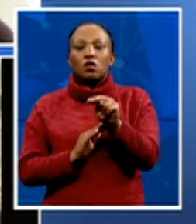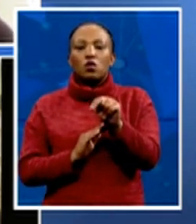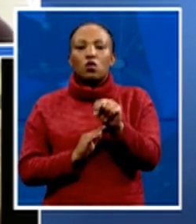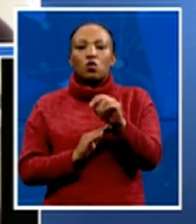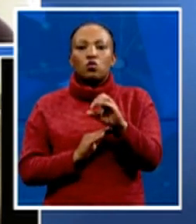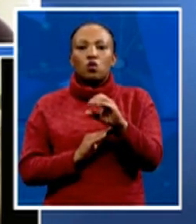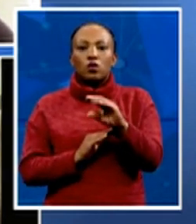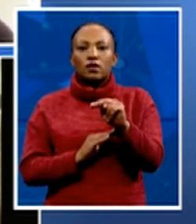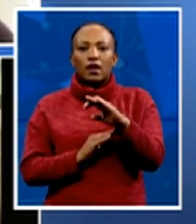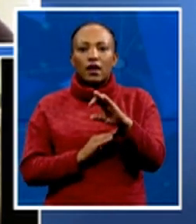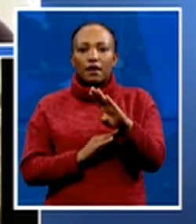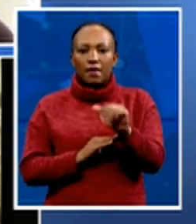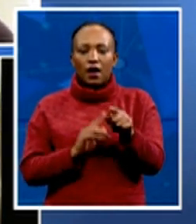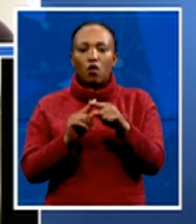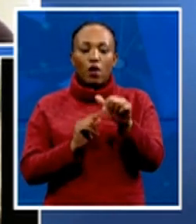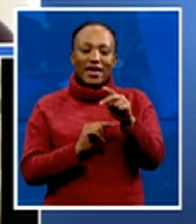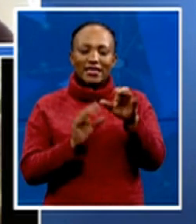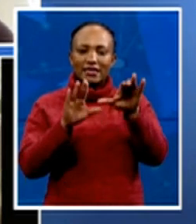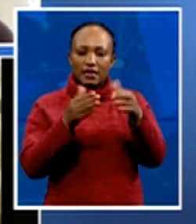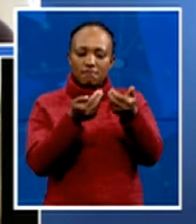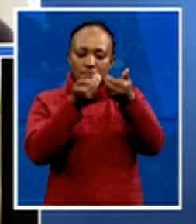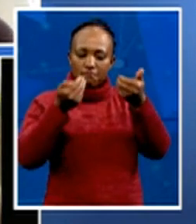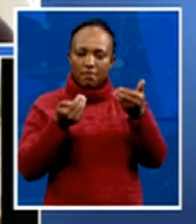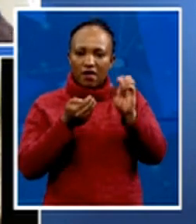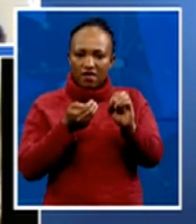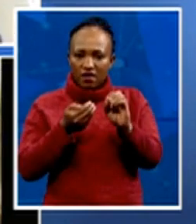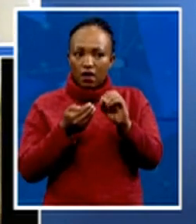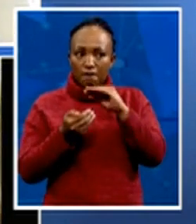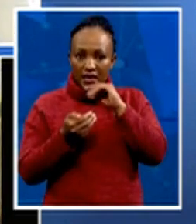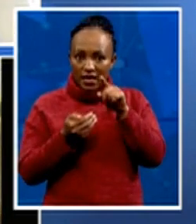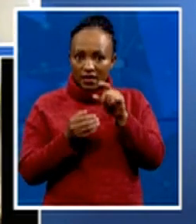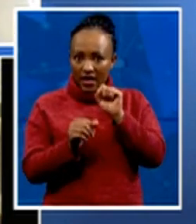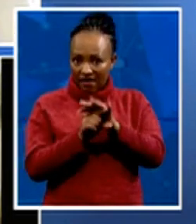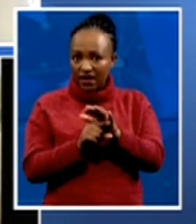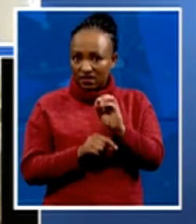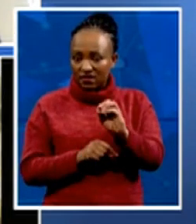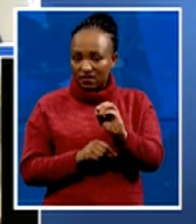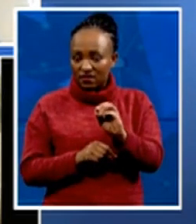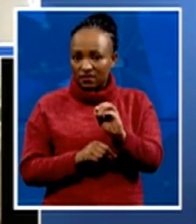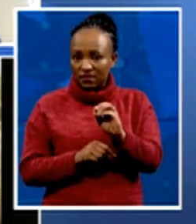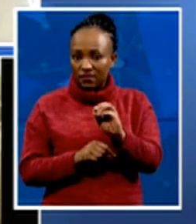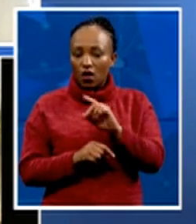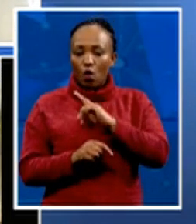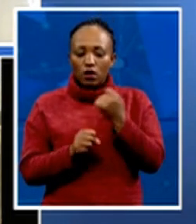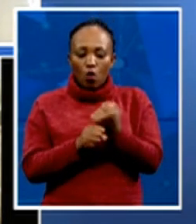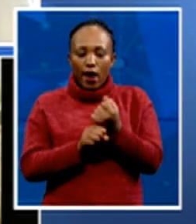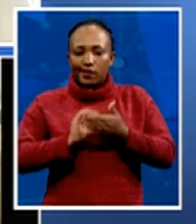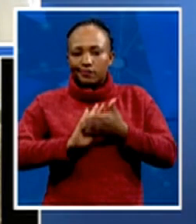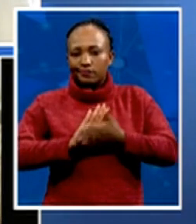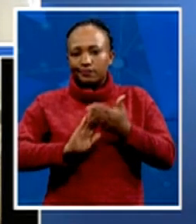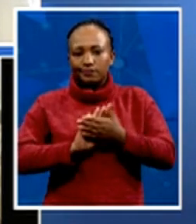National Congress. Are these affecting the effectiveness of young people within the African National Congress?